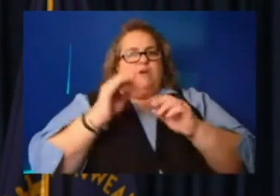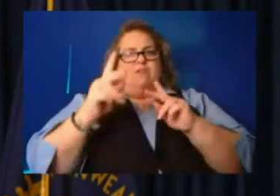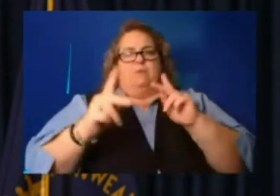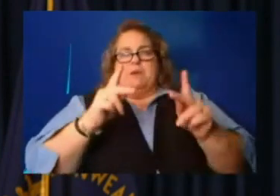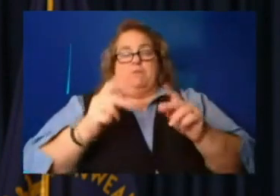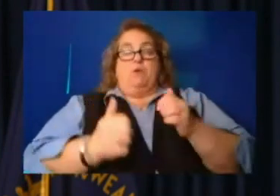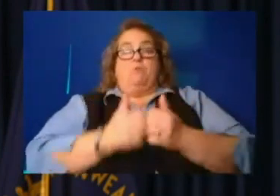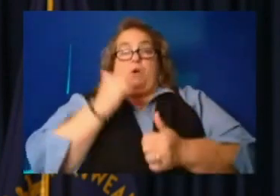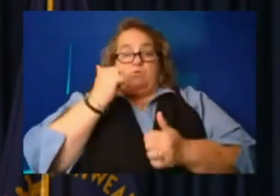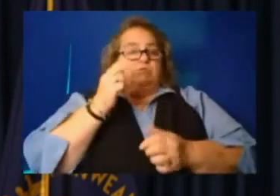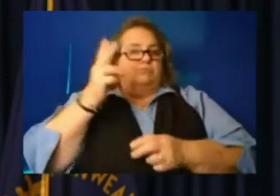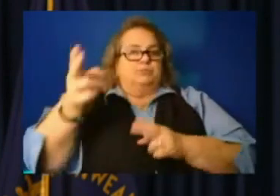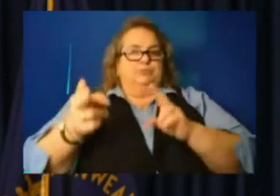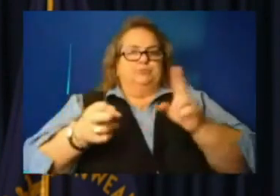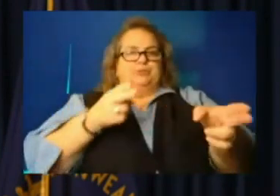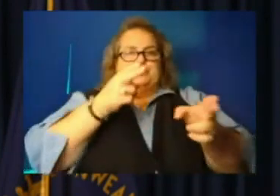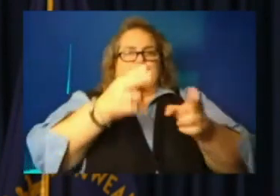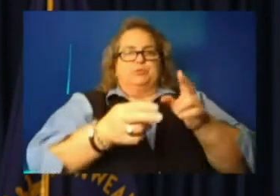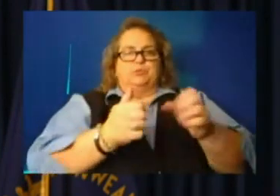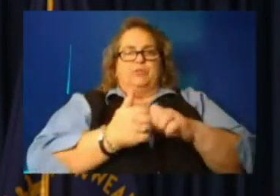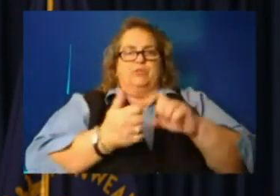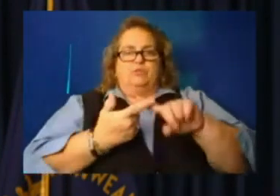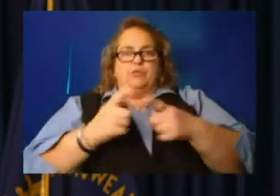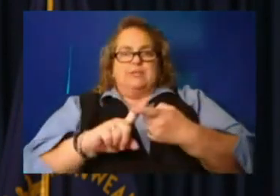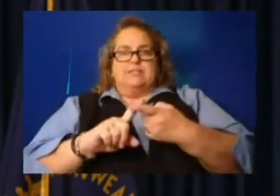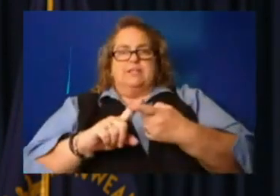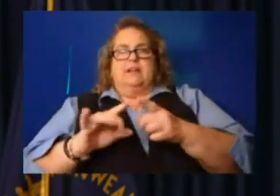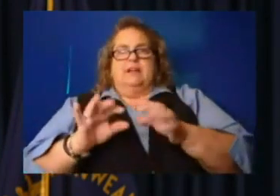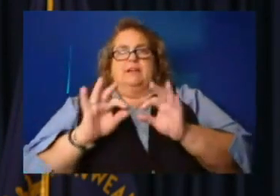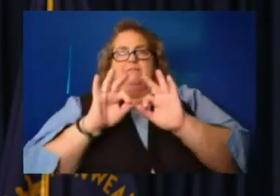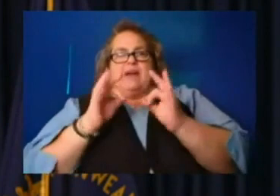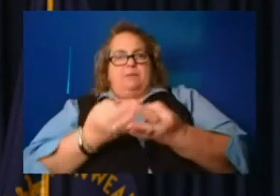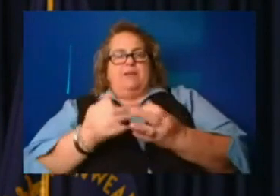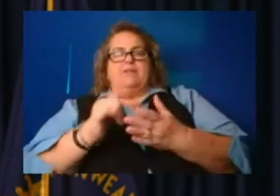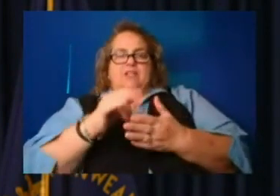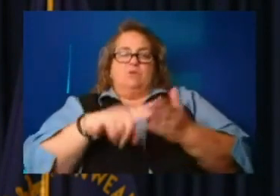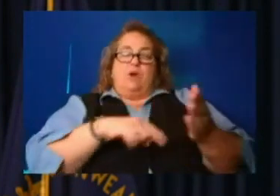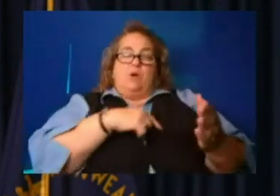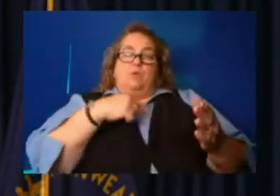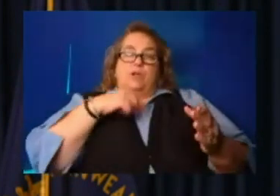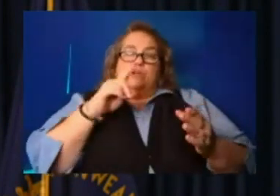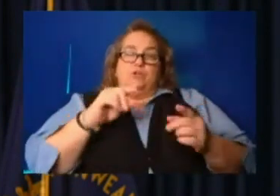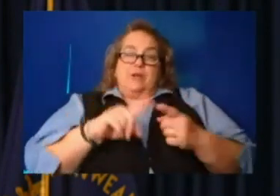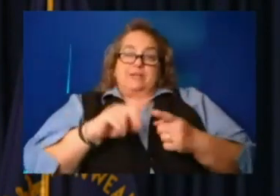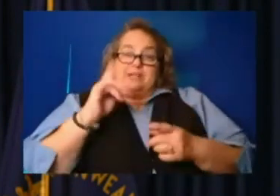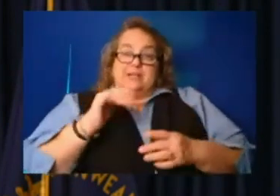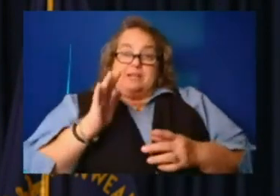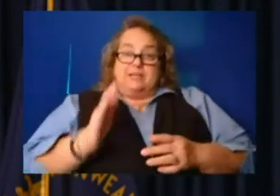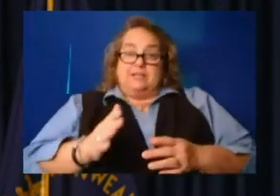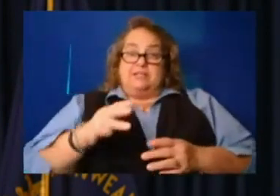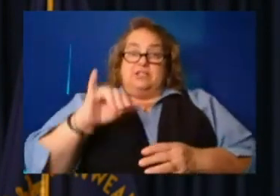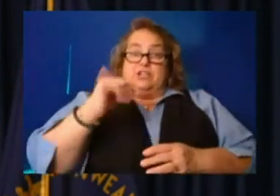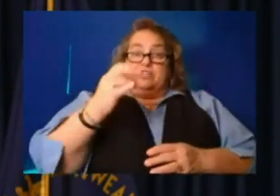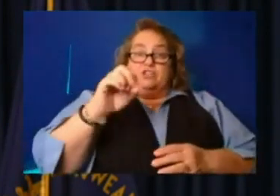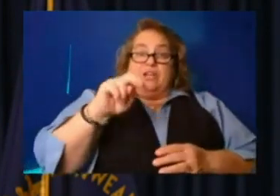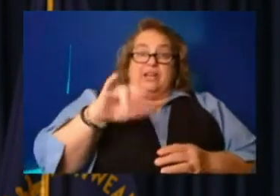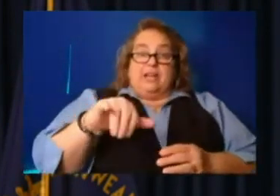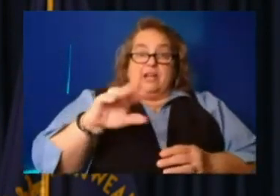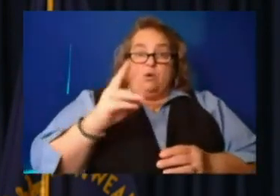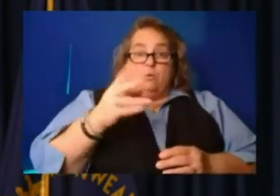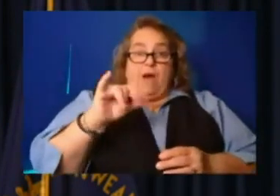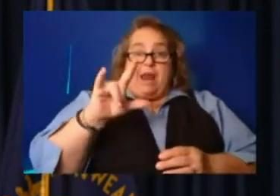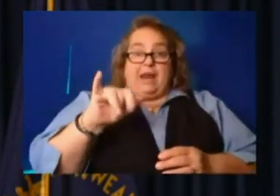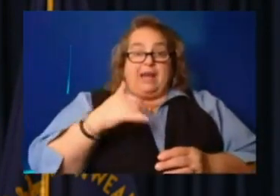or with family because that's what we do as Kentuckians. Jenny Wiley has 147 people